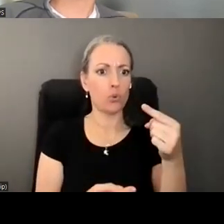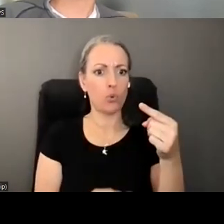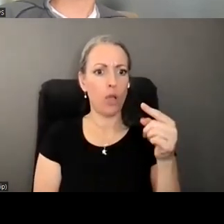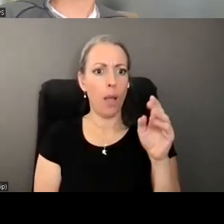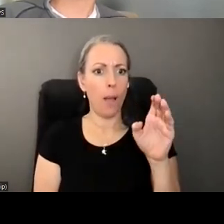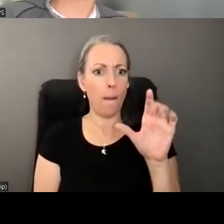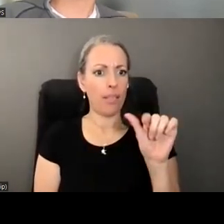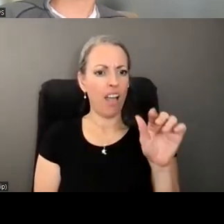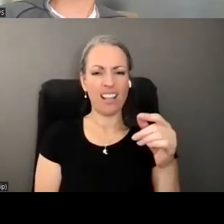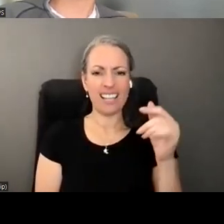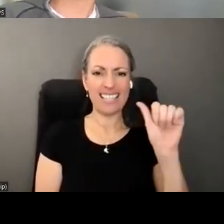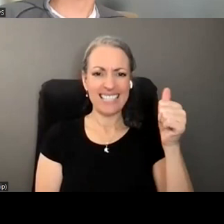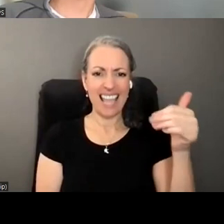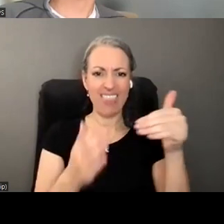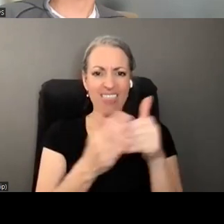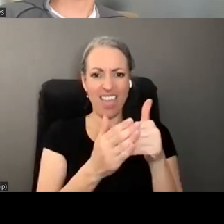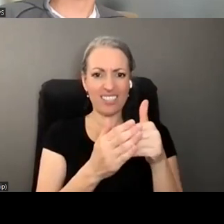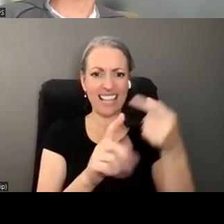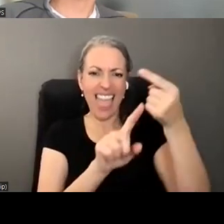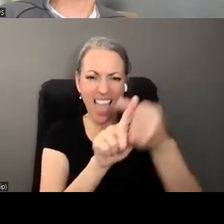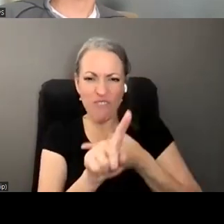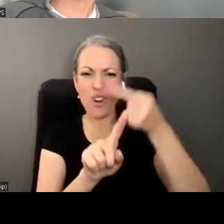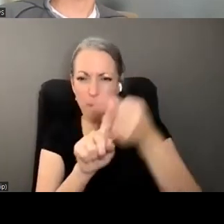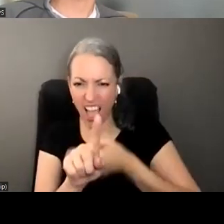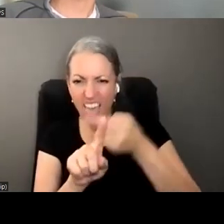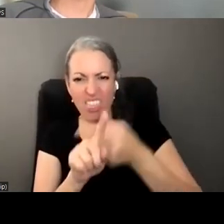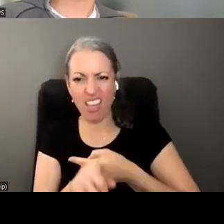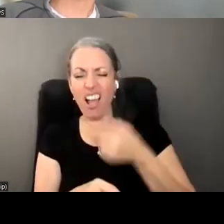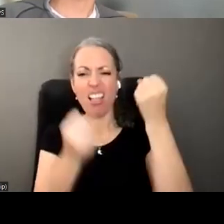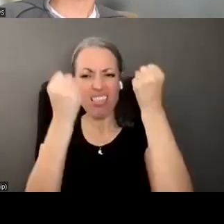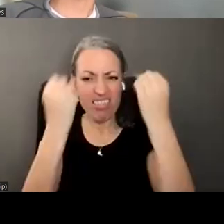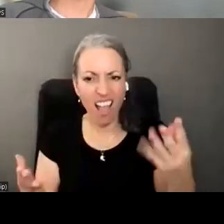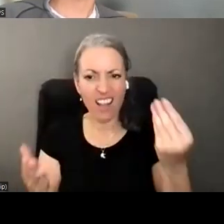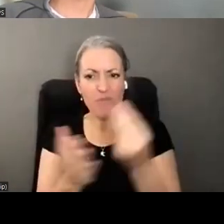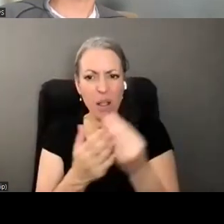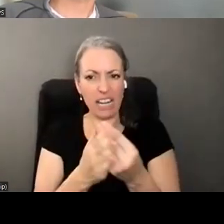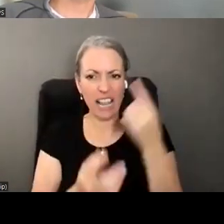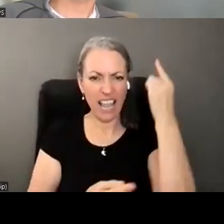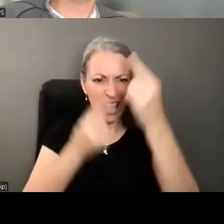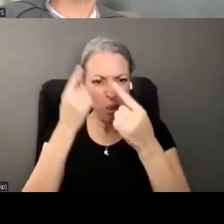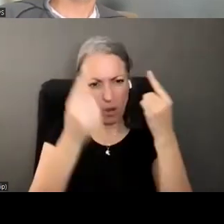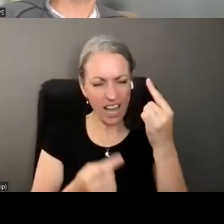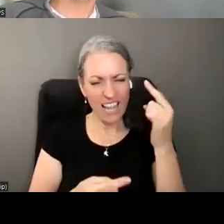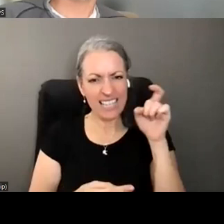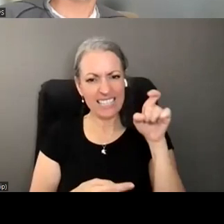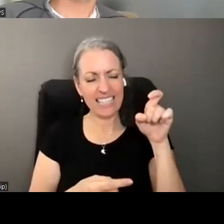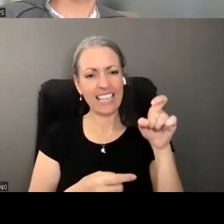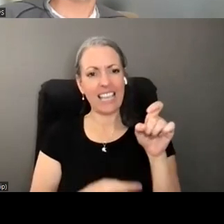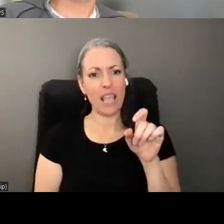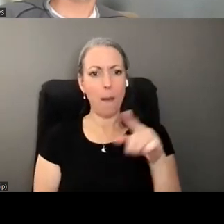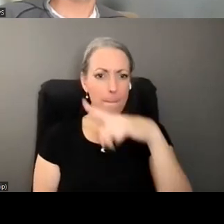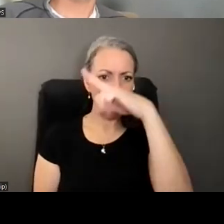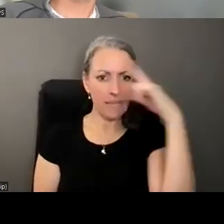awful lot of money to be spending every month and I might even wonder if he's being blackmailed into doing this um